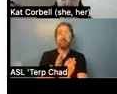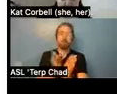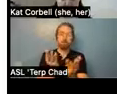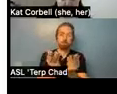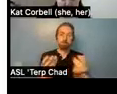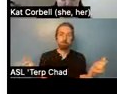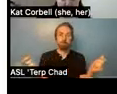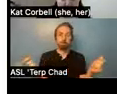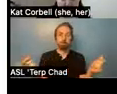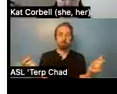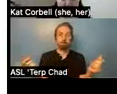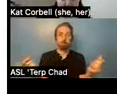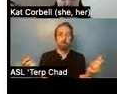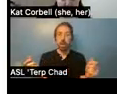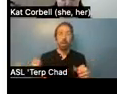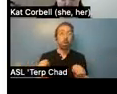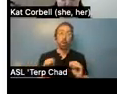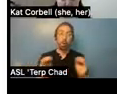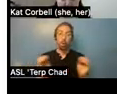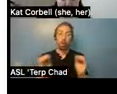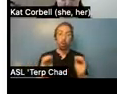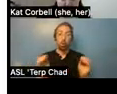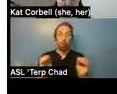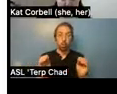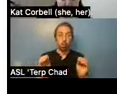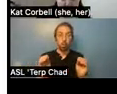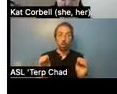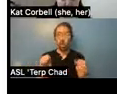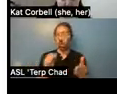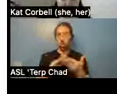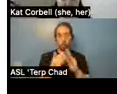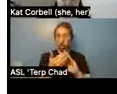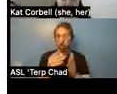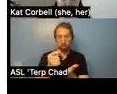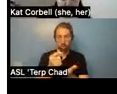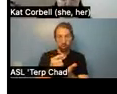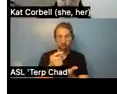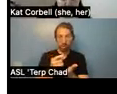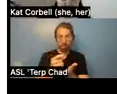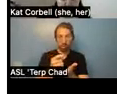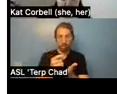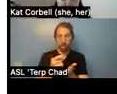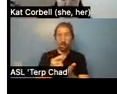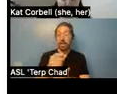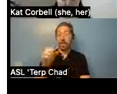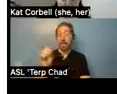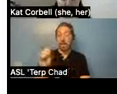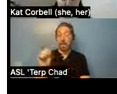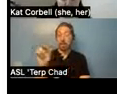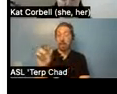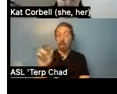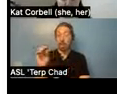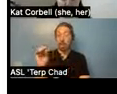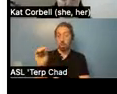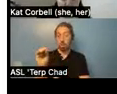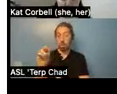of community treatment. There was a mass migration to SROs, single room occupancy, um, units as one of